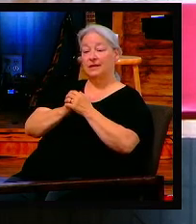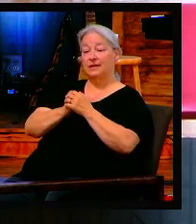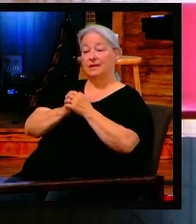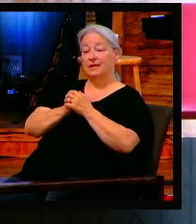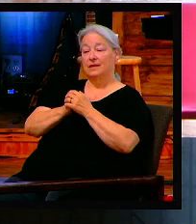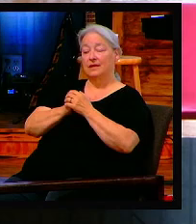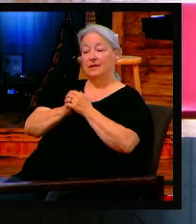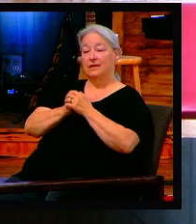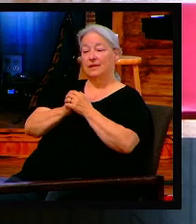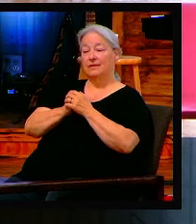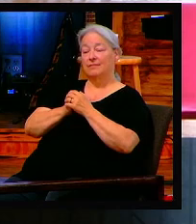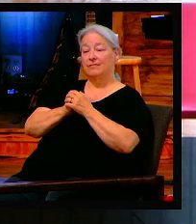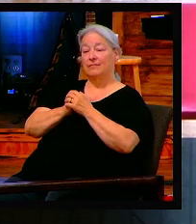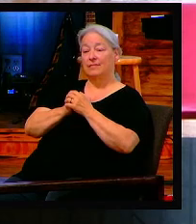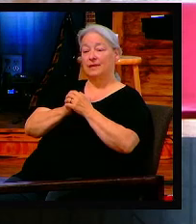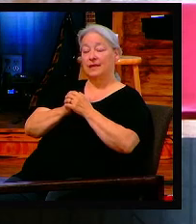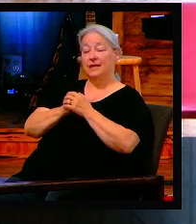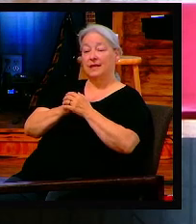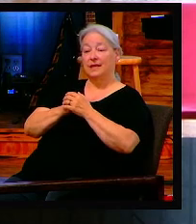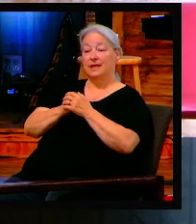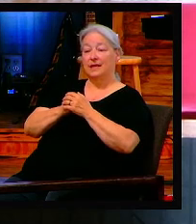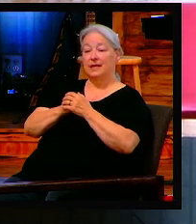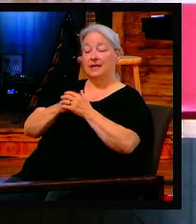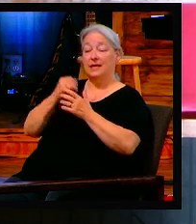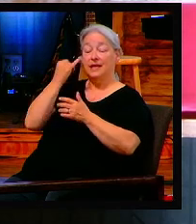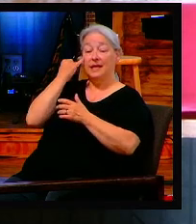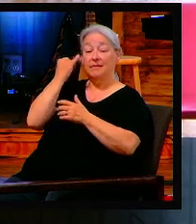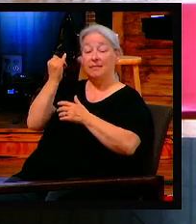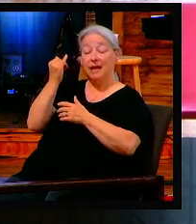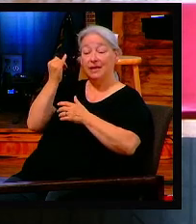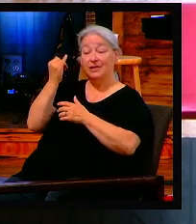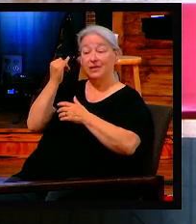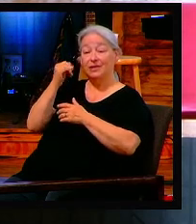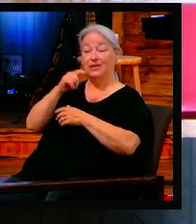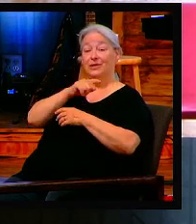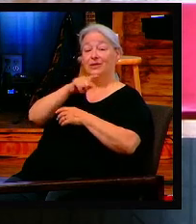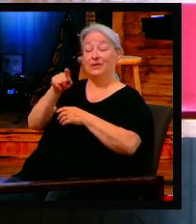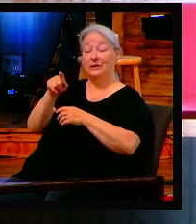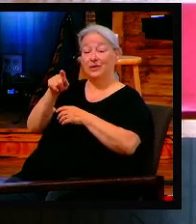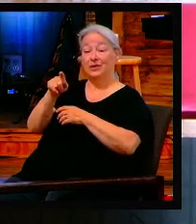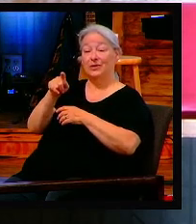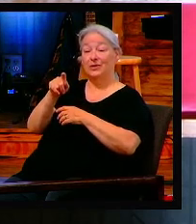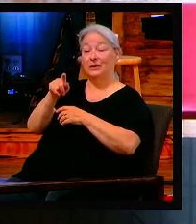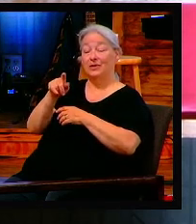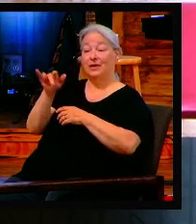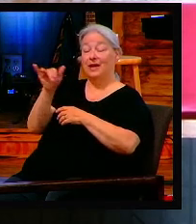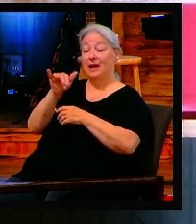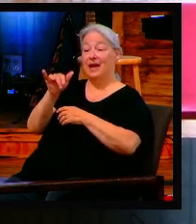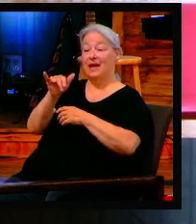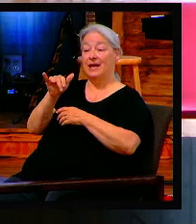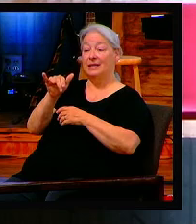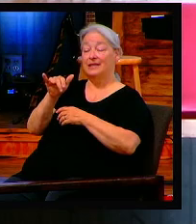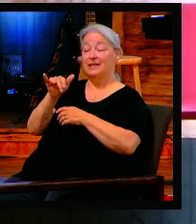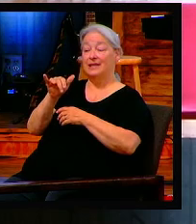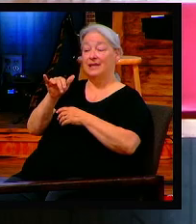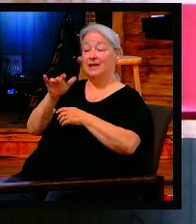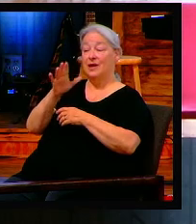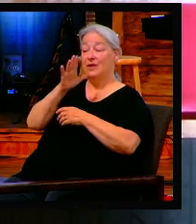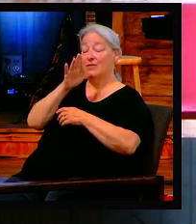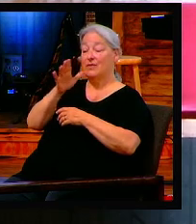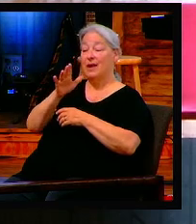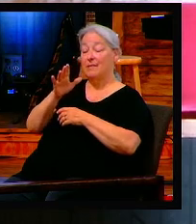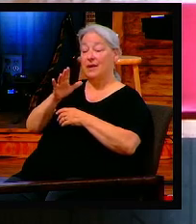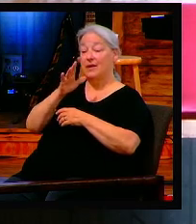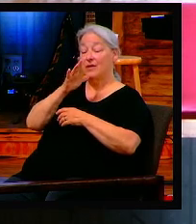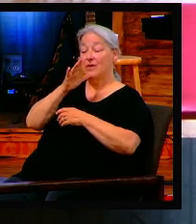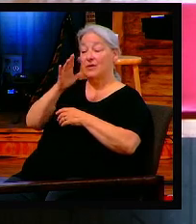represent. Matter of fact, imagine you as a young mama or a grandma or a great-grandma saying that you could tell 10, 20, 30 years from now,